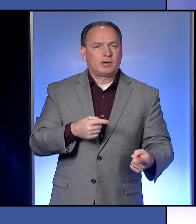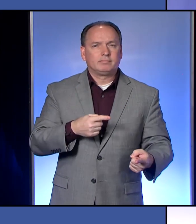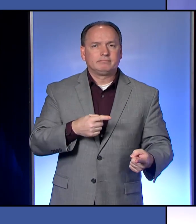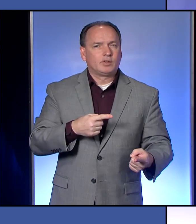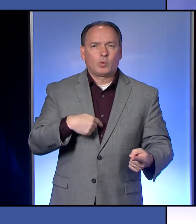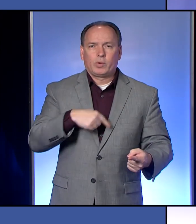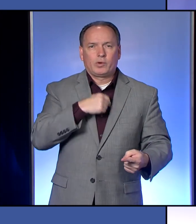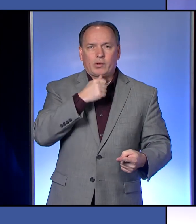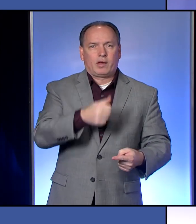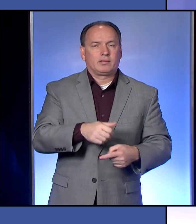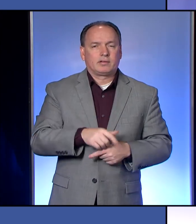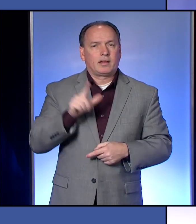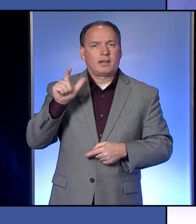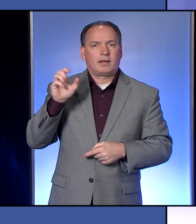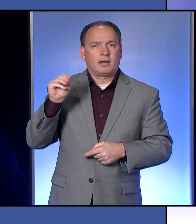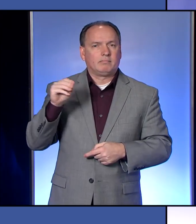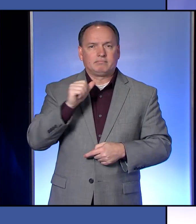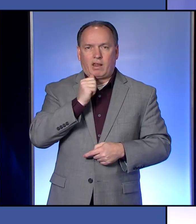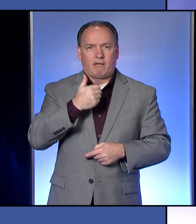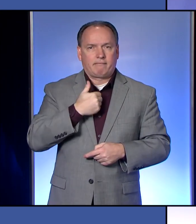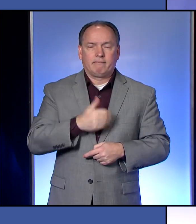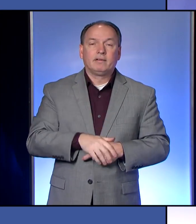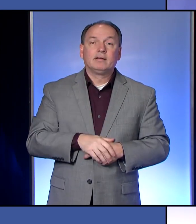Thank you. Erie Times News.